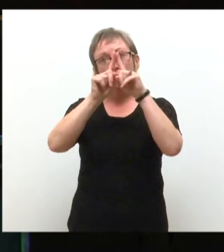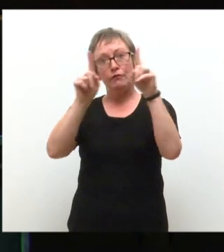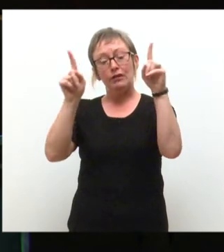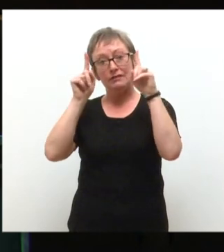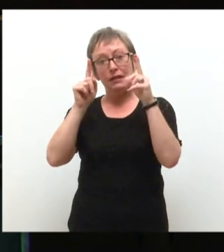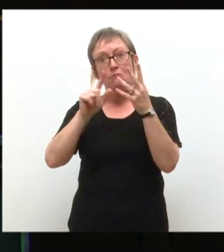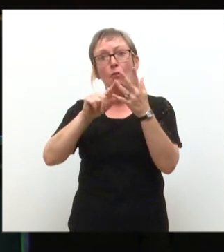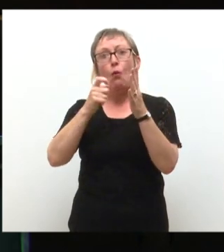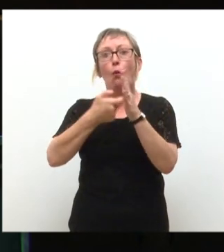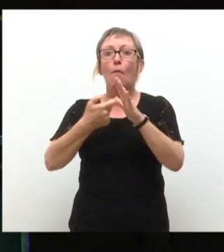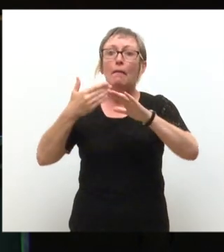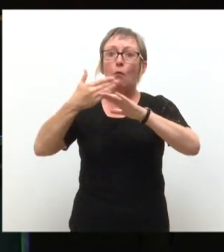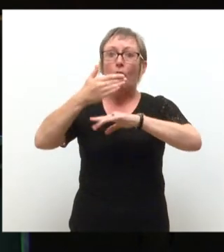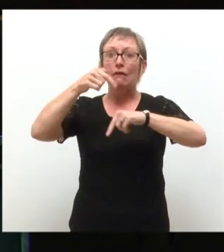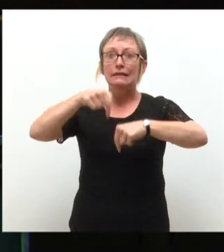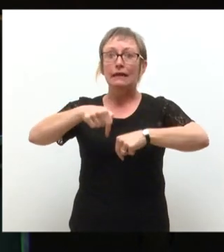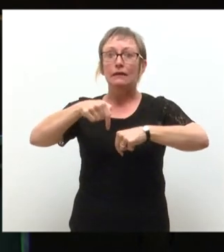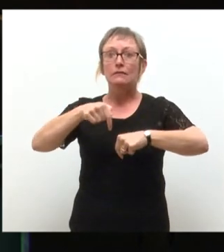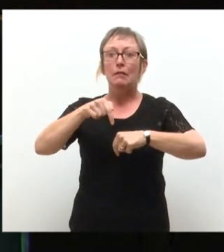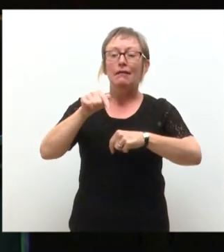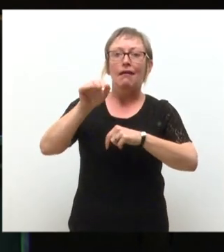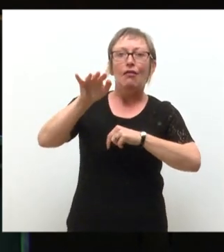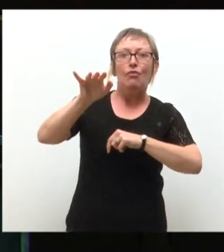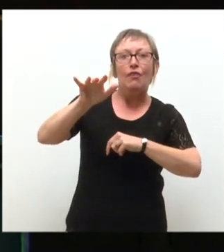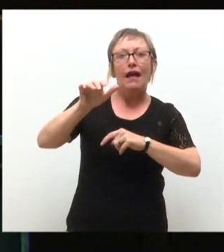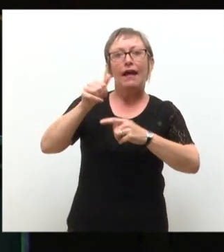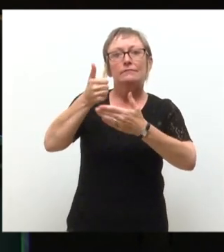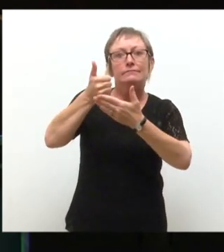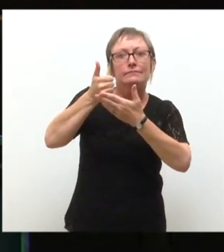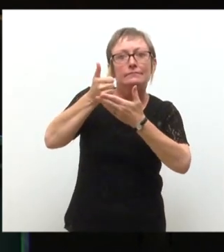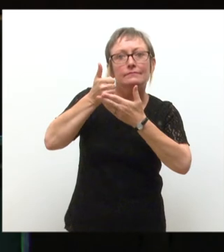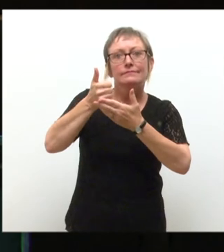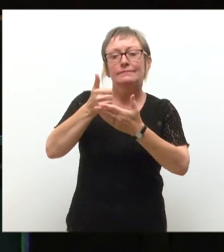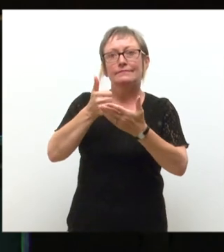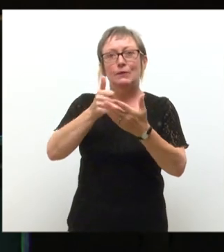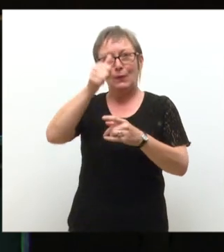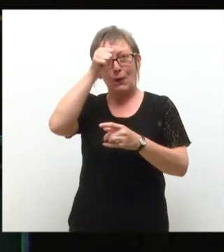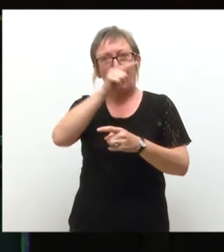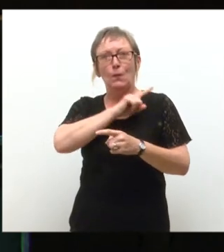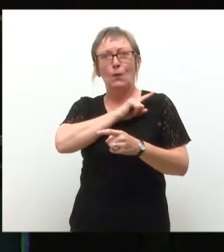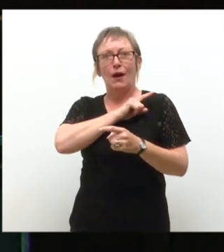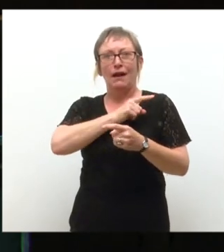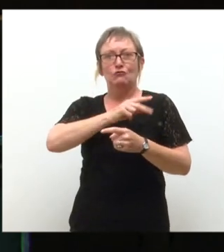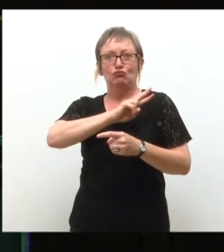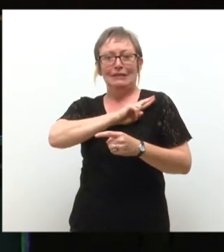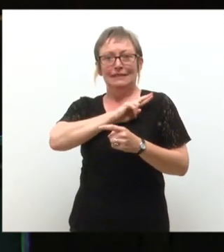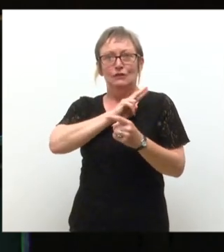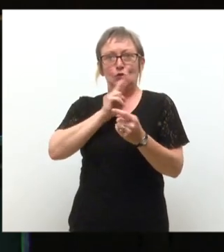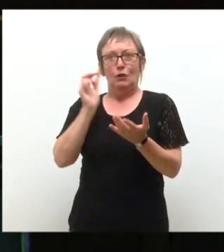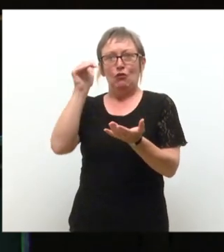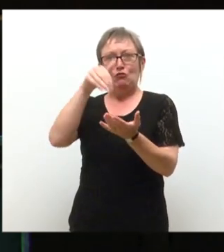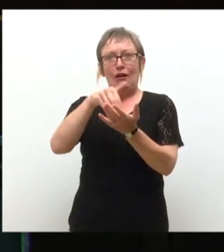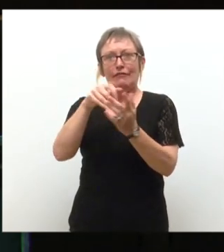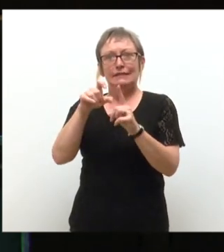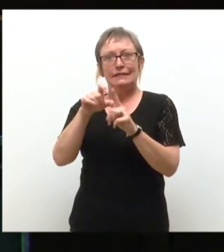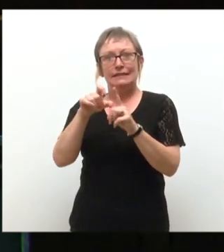worked here, who were on hand to give you all the fantastic reasons to come to Dundee. But despite your